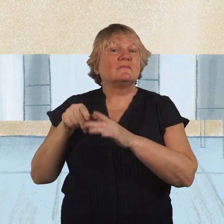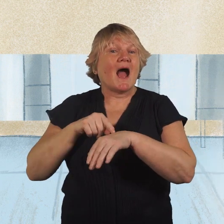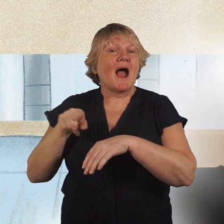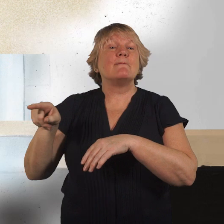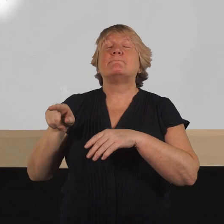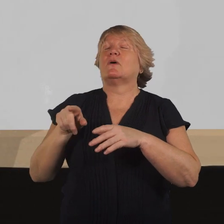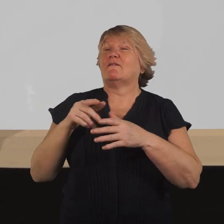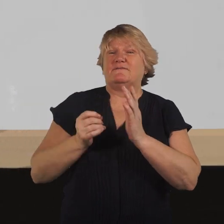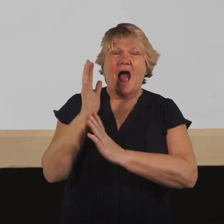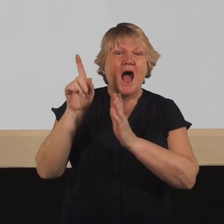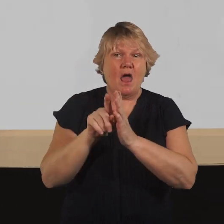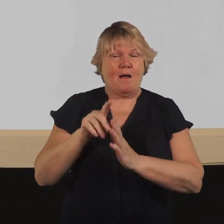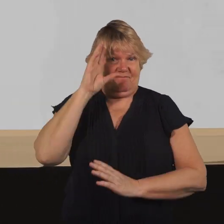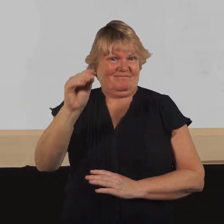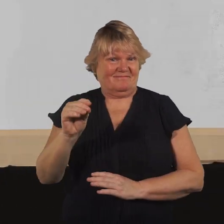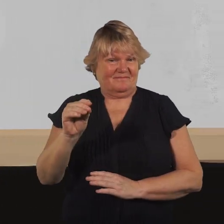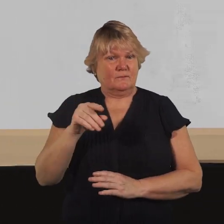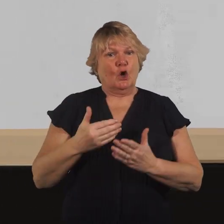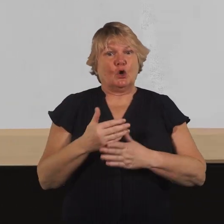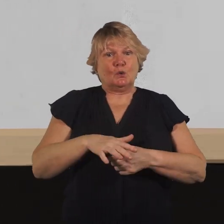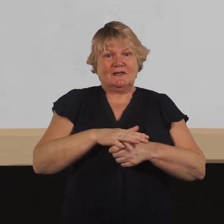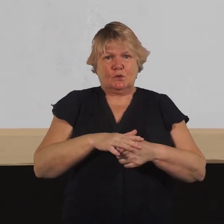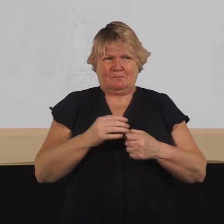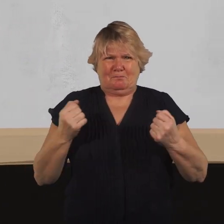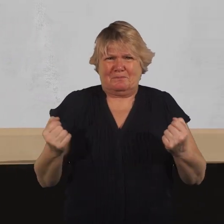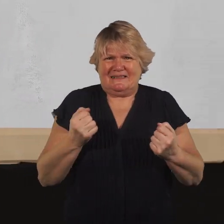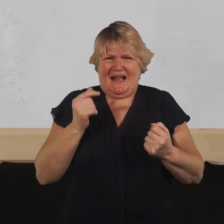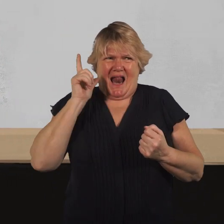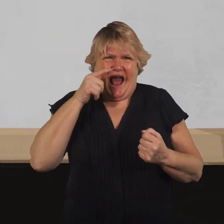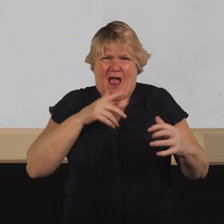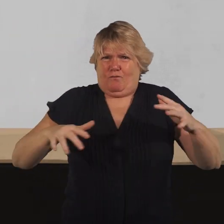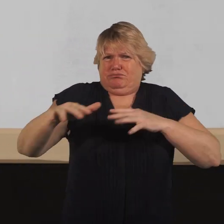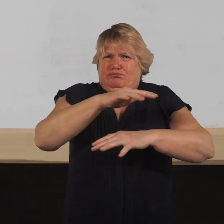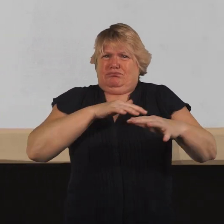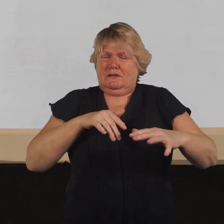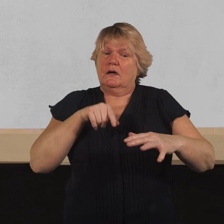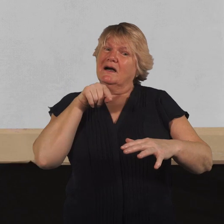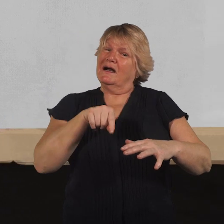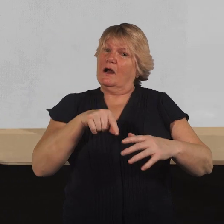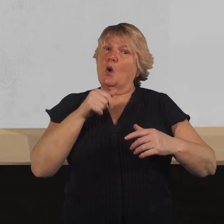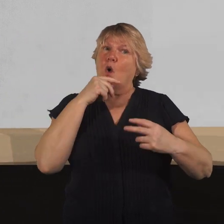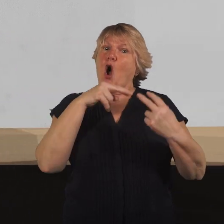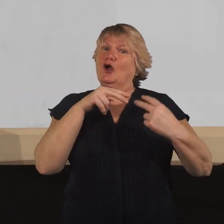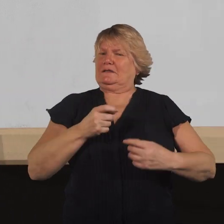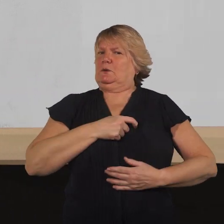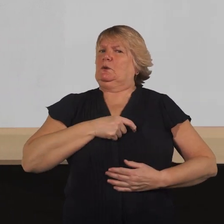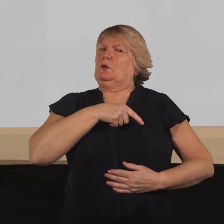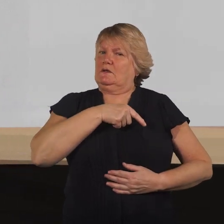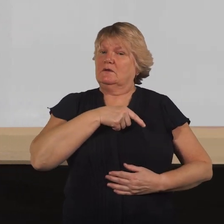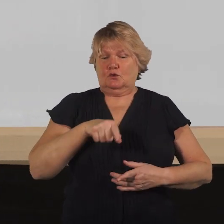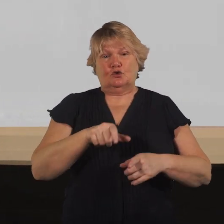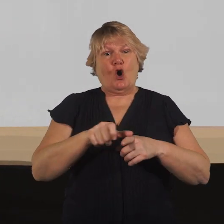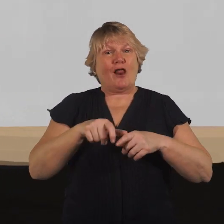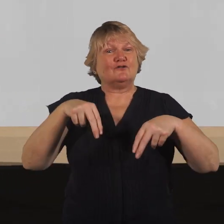alarms. New situations and busy, loud public areas can challenge autistic people. This chocolate Labrador is